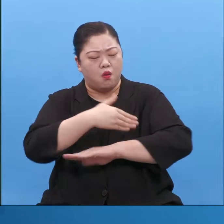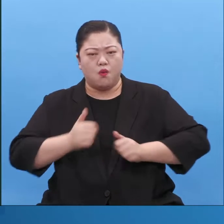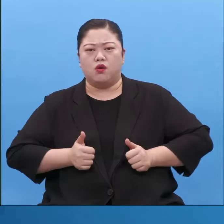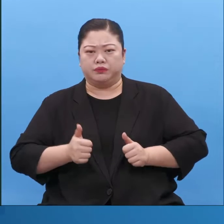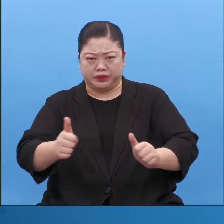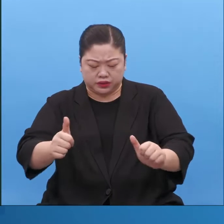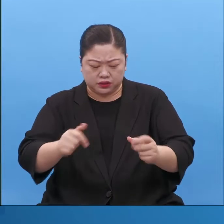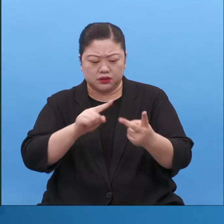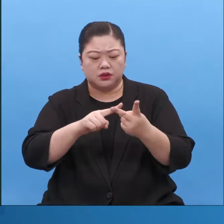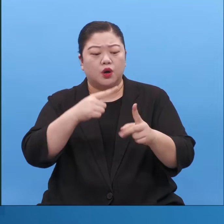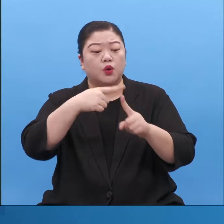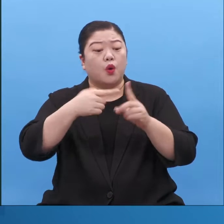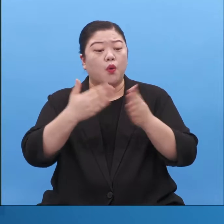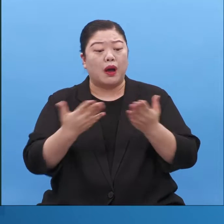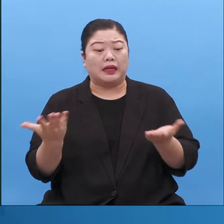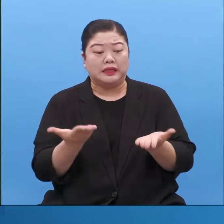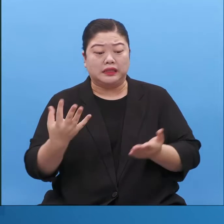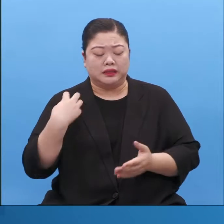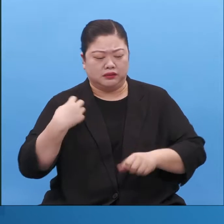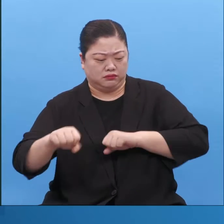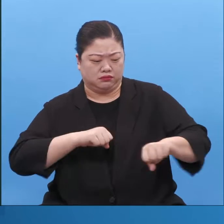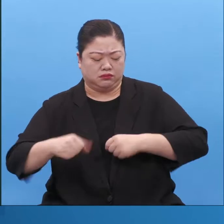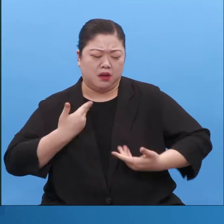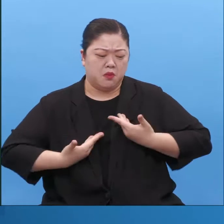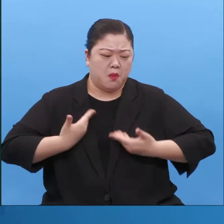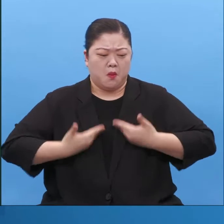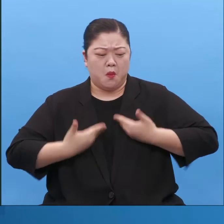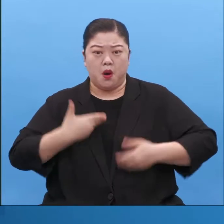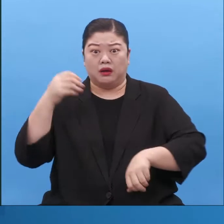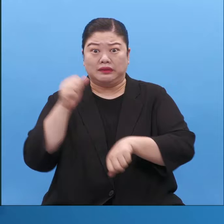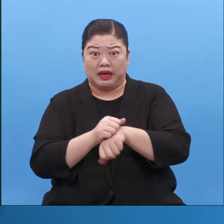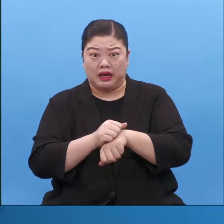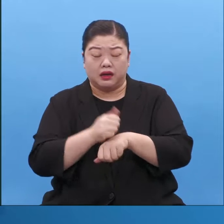they go to church but they can only see the visible things in